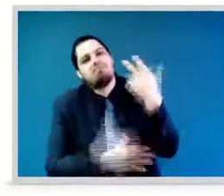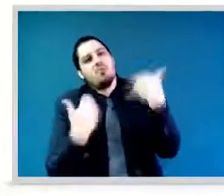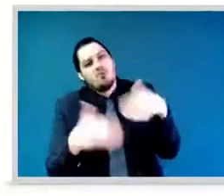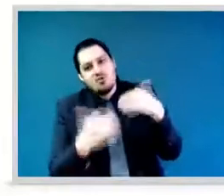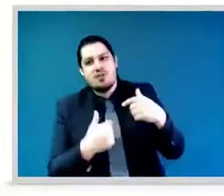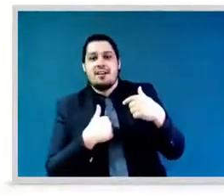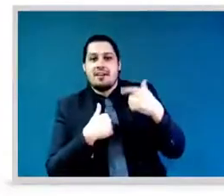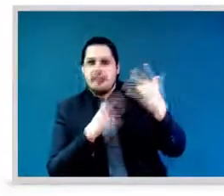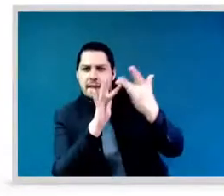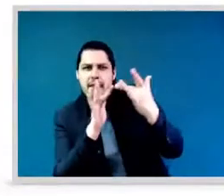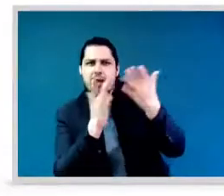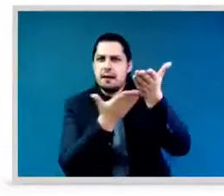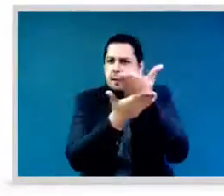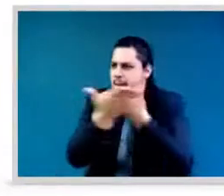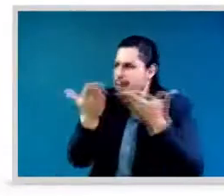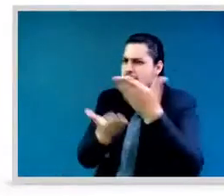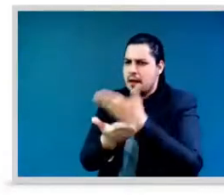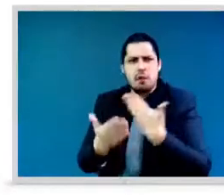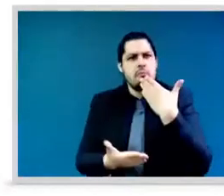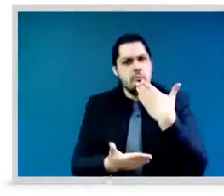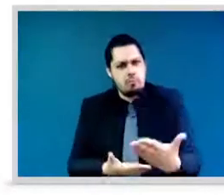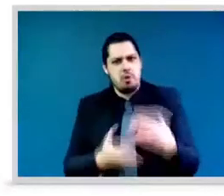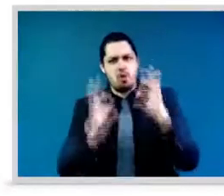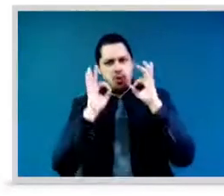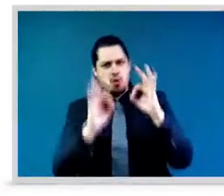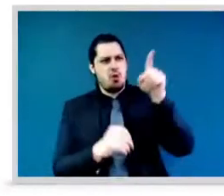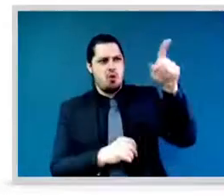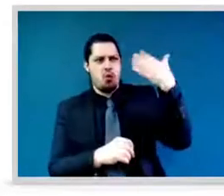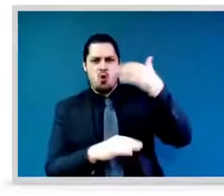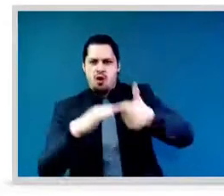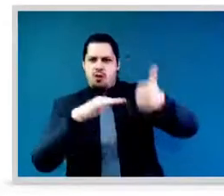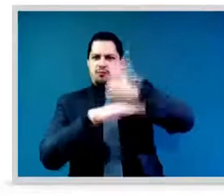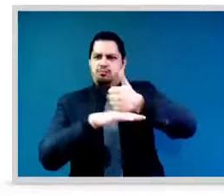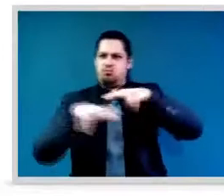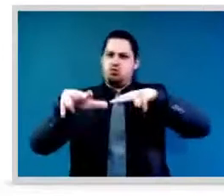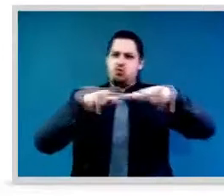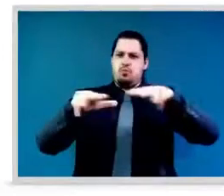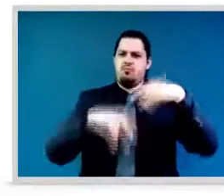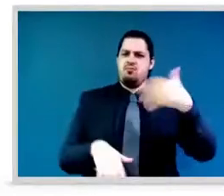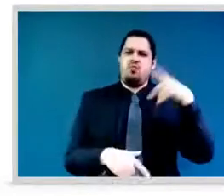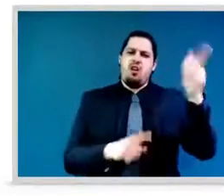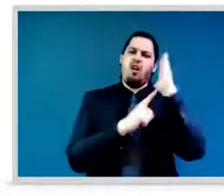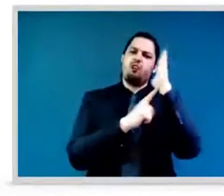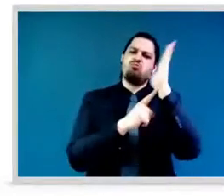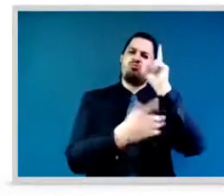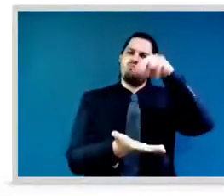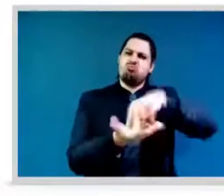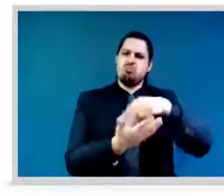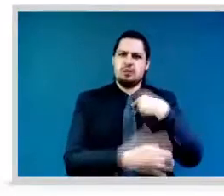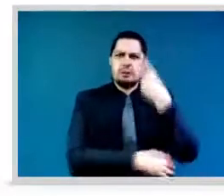despite accusation of violence against women, yet they got elected with huge numbers. We've been